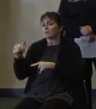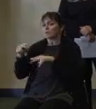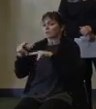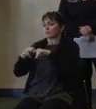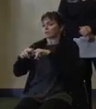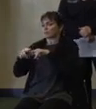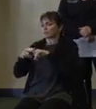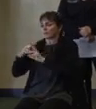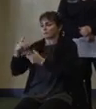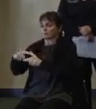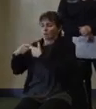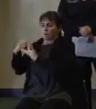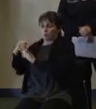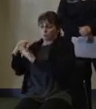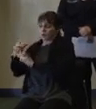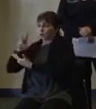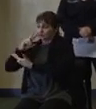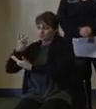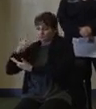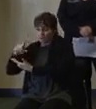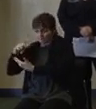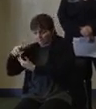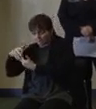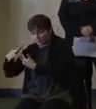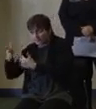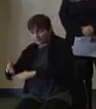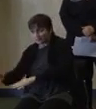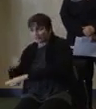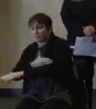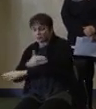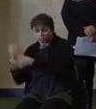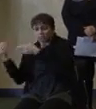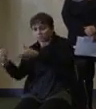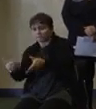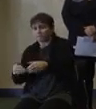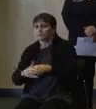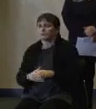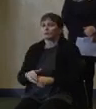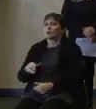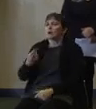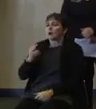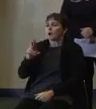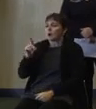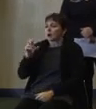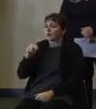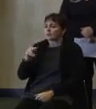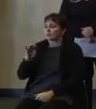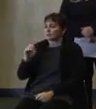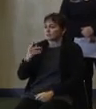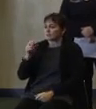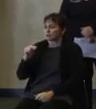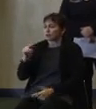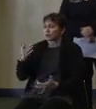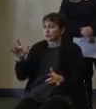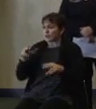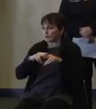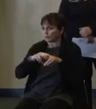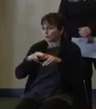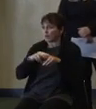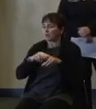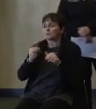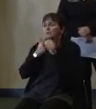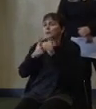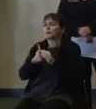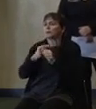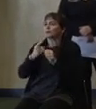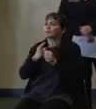notice as weather conditions permit. The Hudson Bergen light rail is operating on a weekend schedule, and the river line